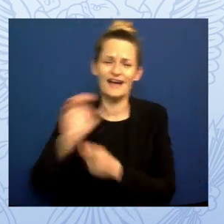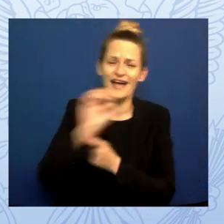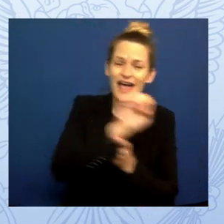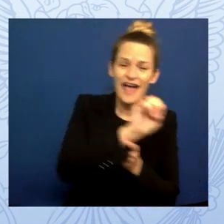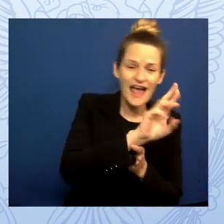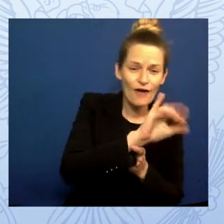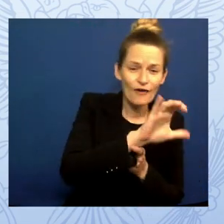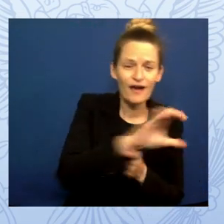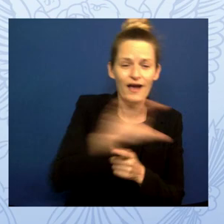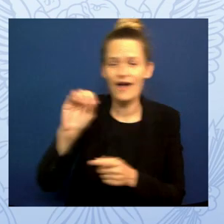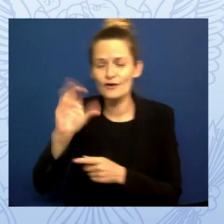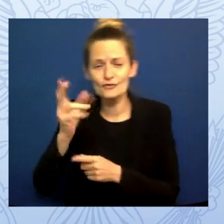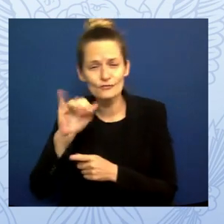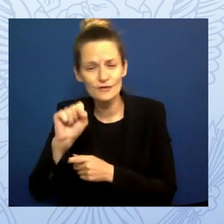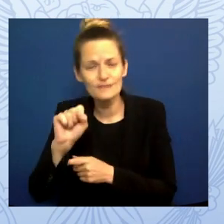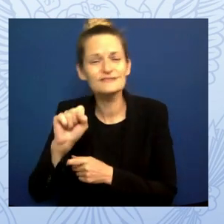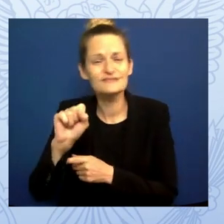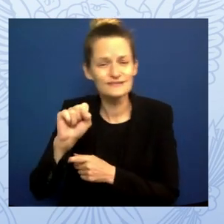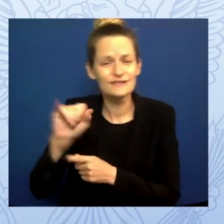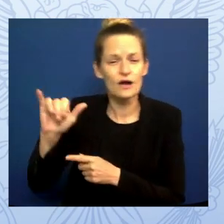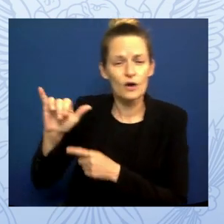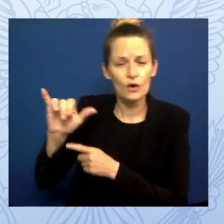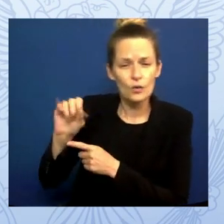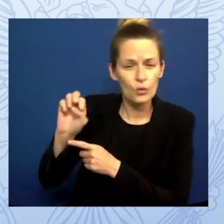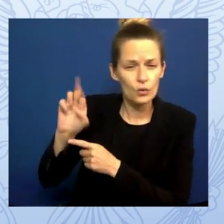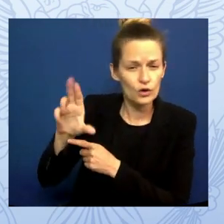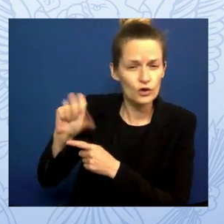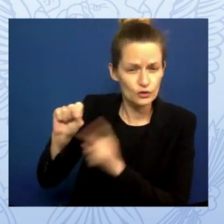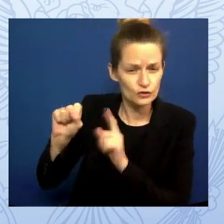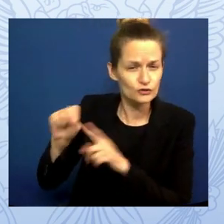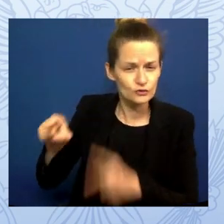that can help us do just that.